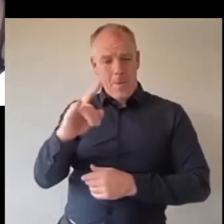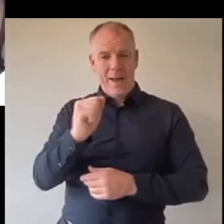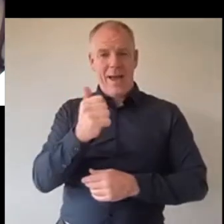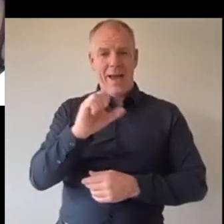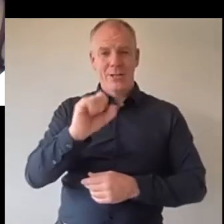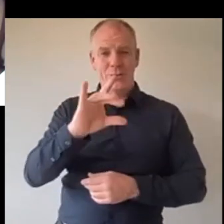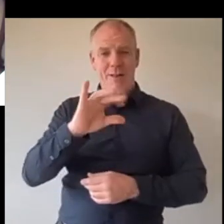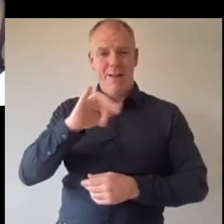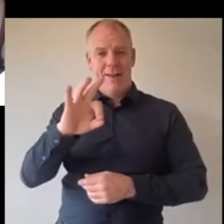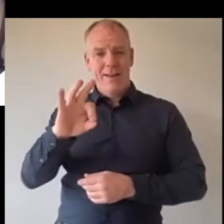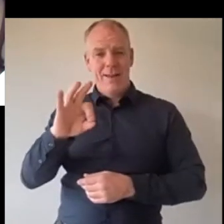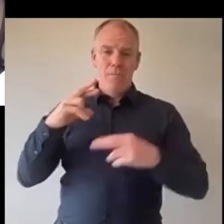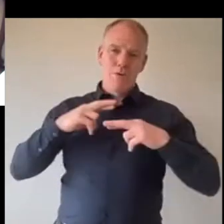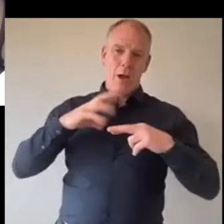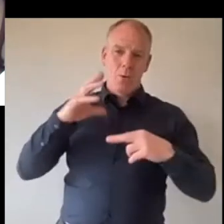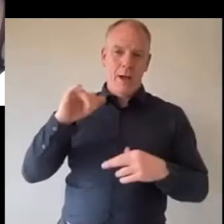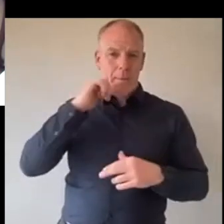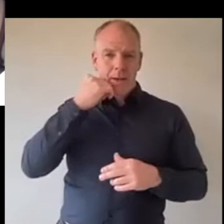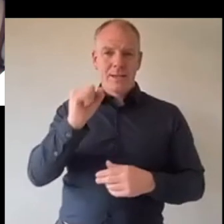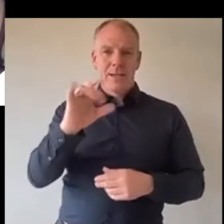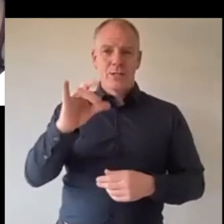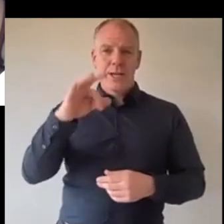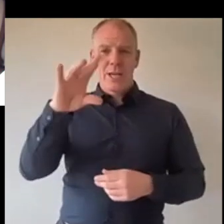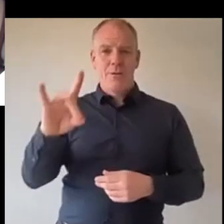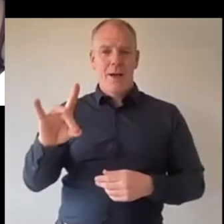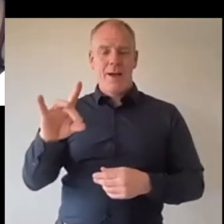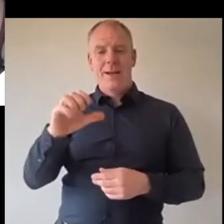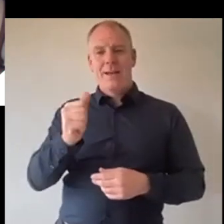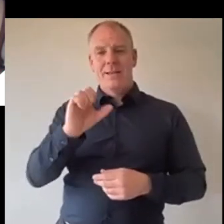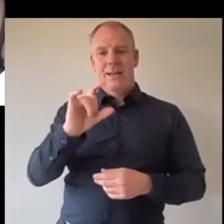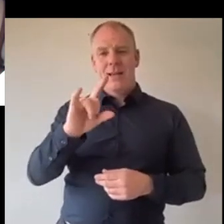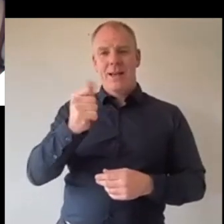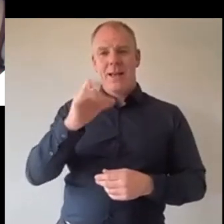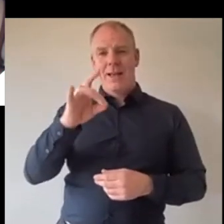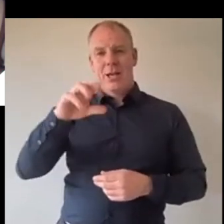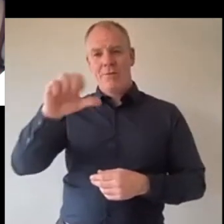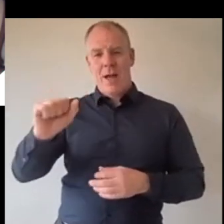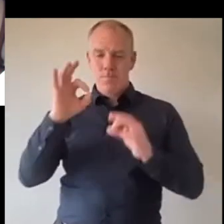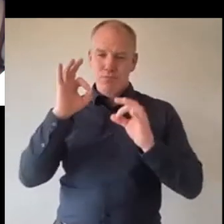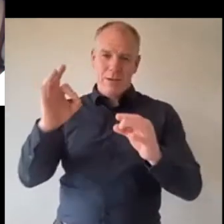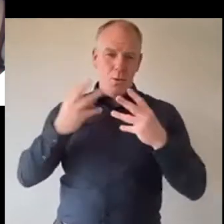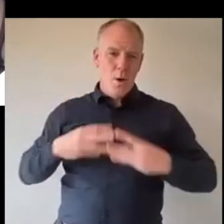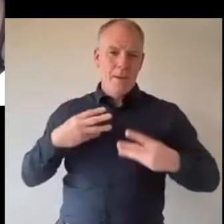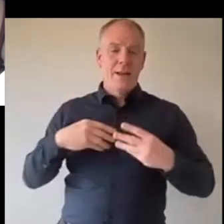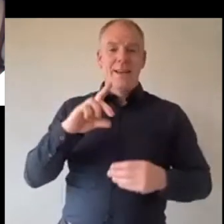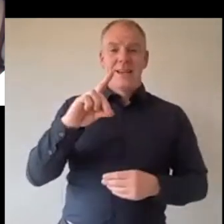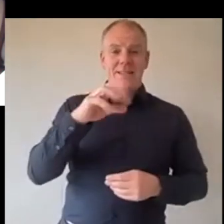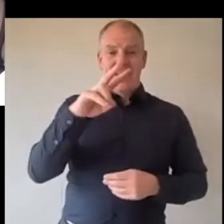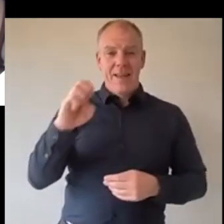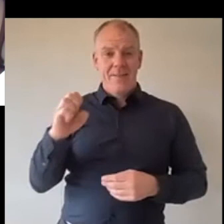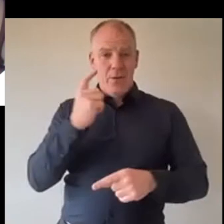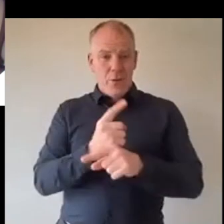because shakira is an incredible uh young woman and we have uh dave who put up his hand as well